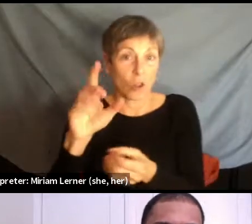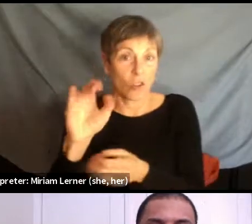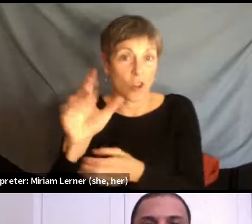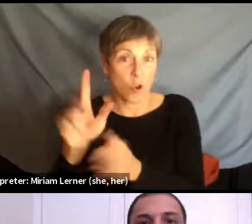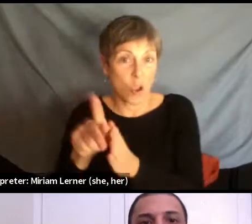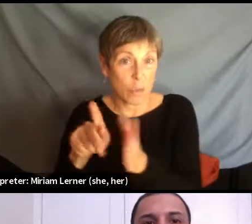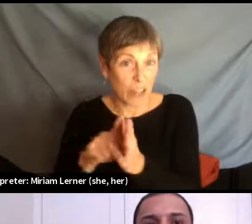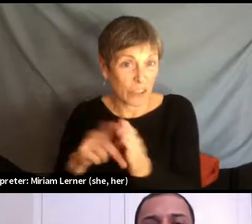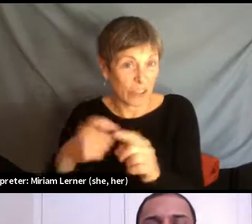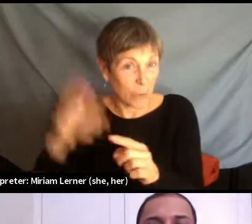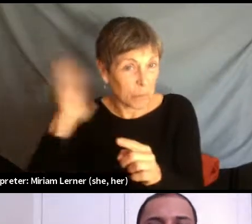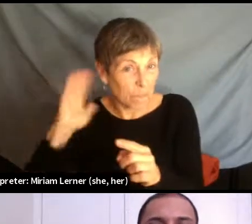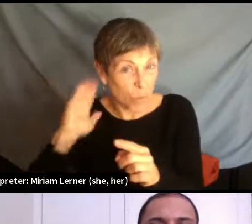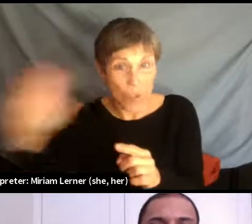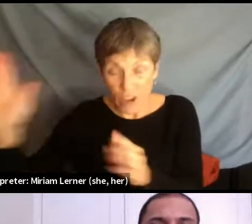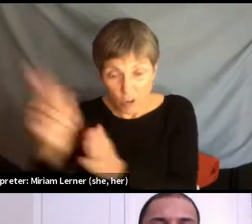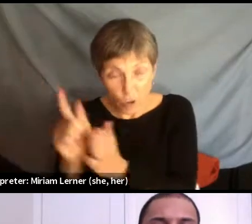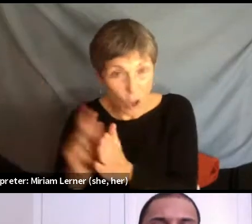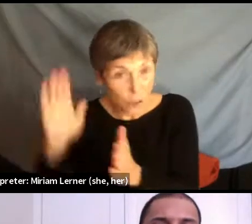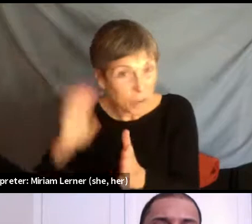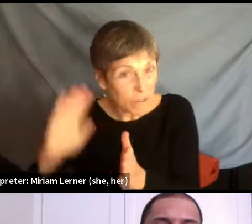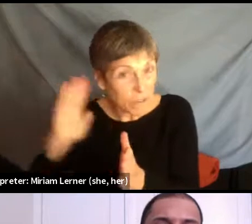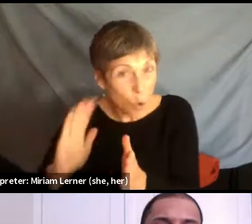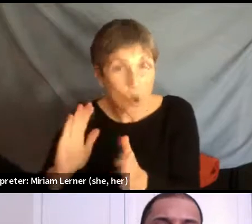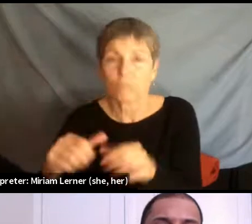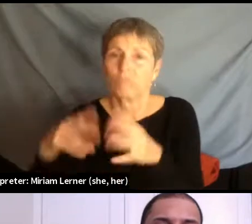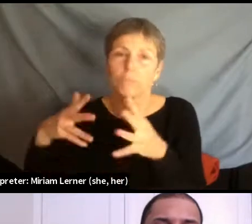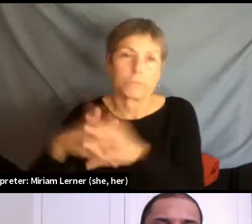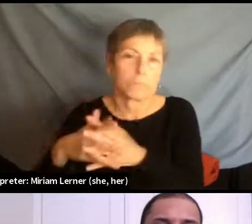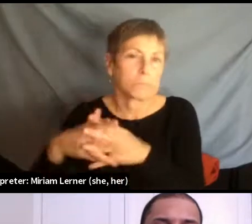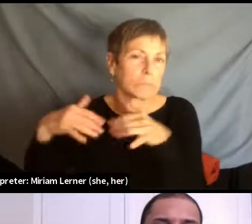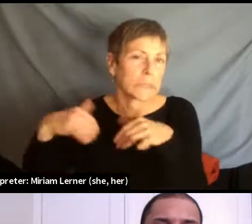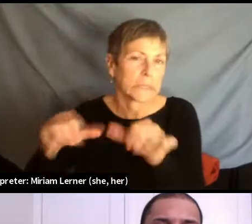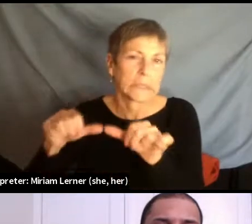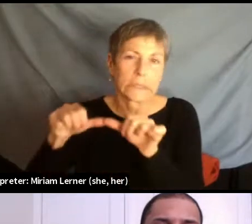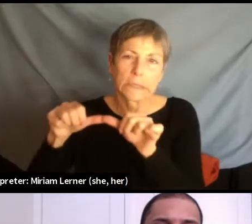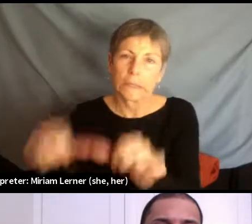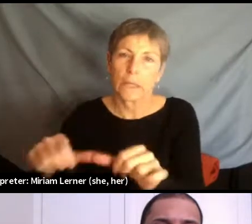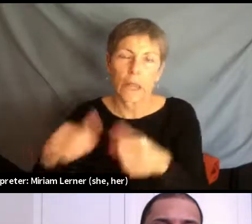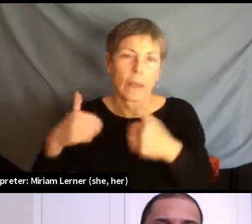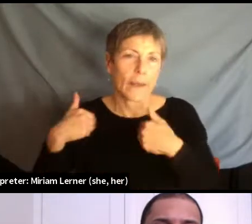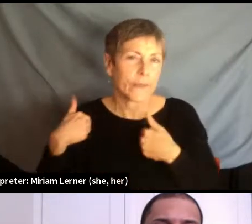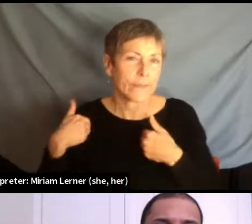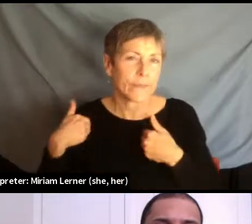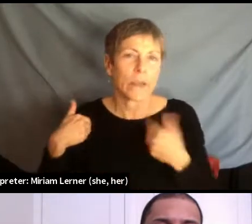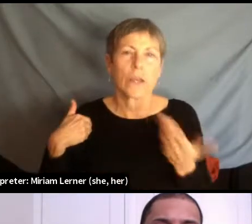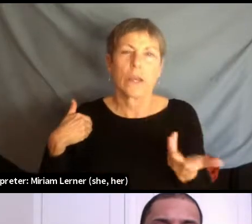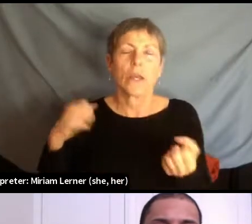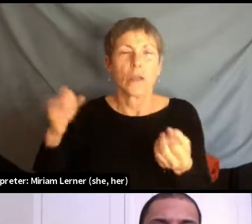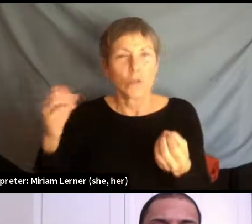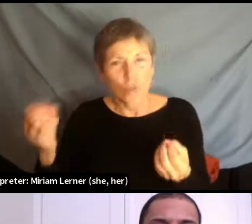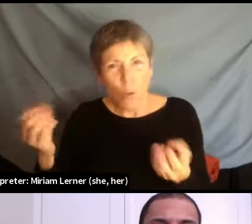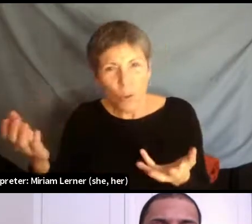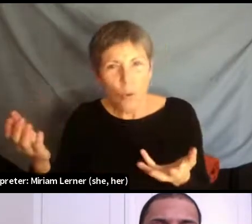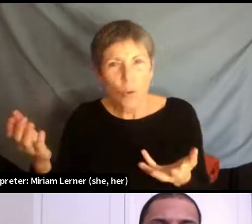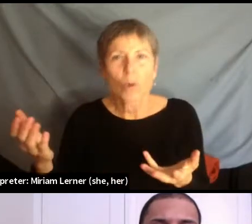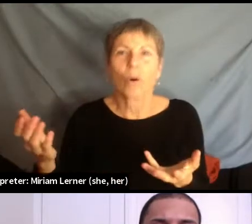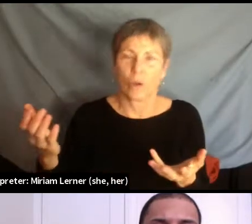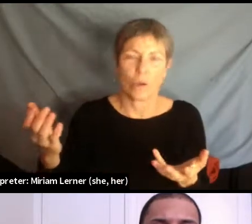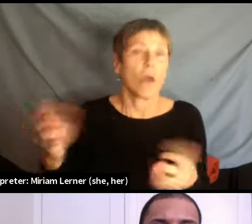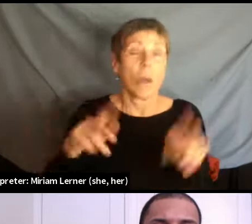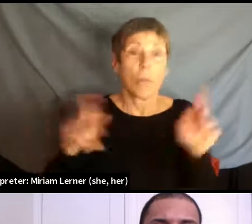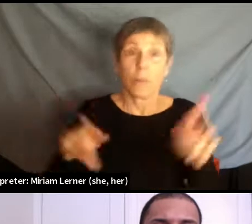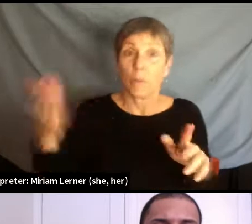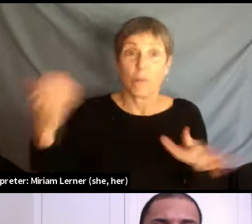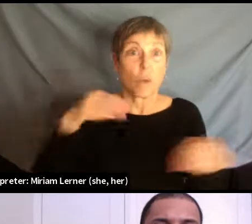practices have cast a long shadow. And this is apparent in the attempt to control the irregular, uncontrolled mobility of